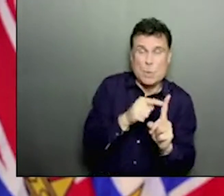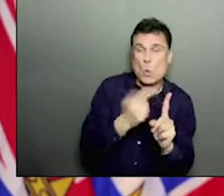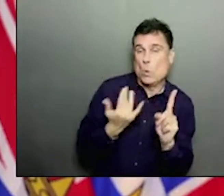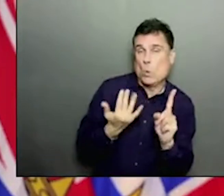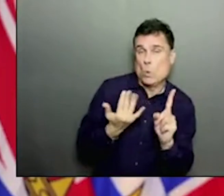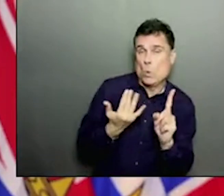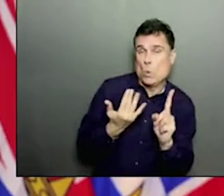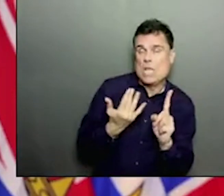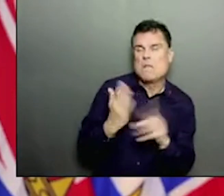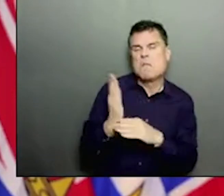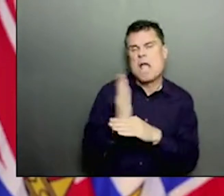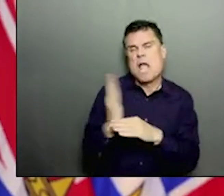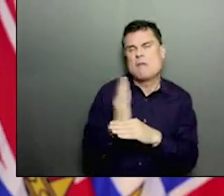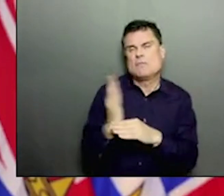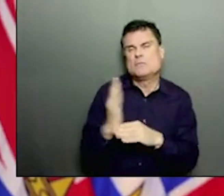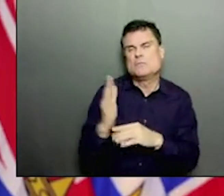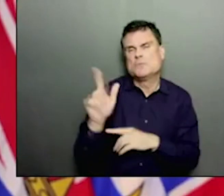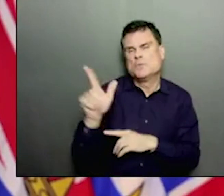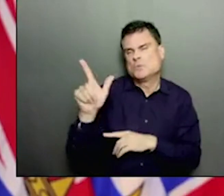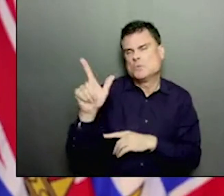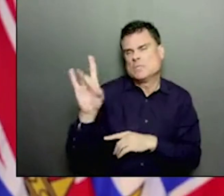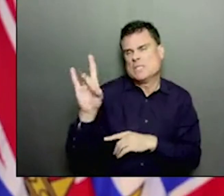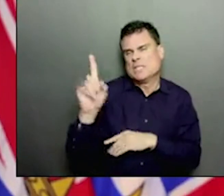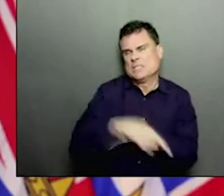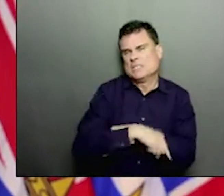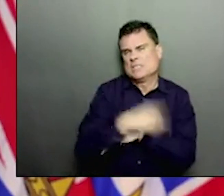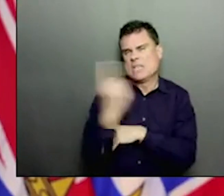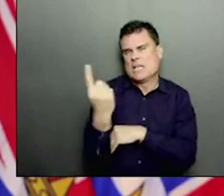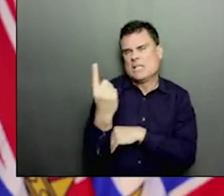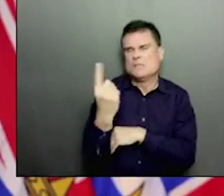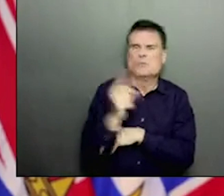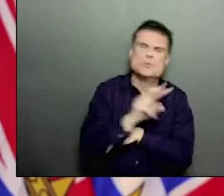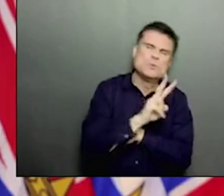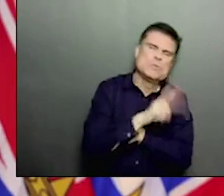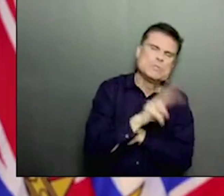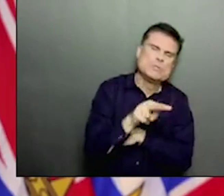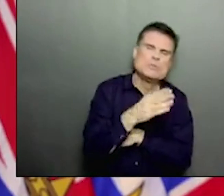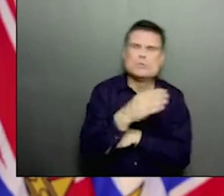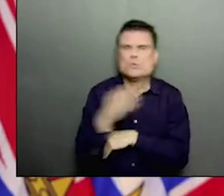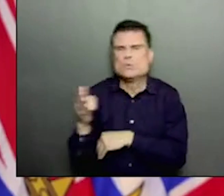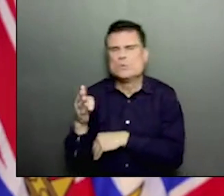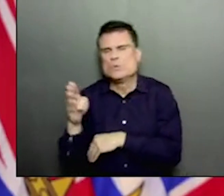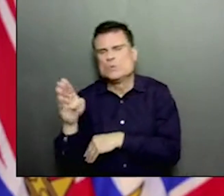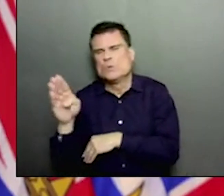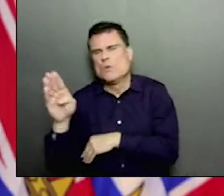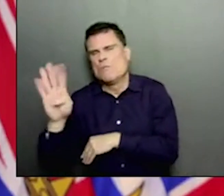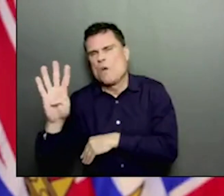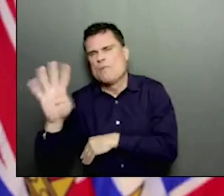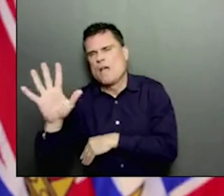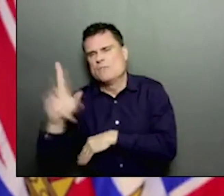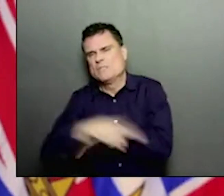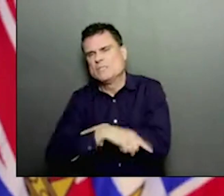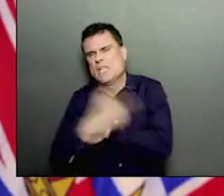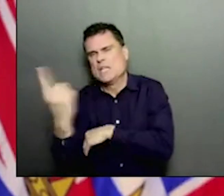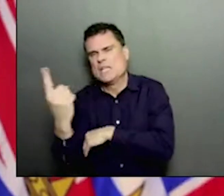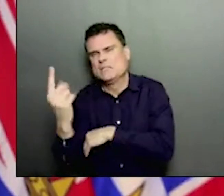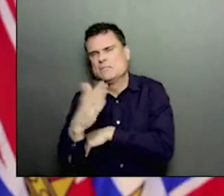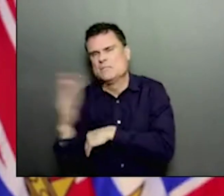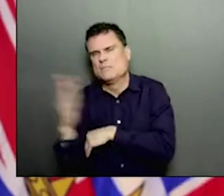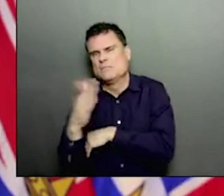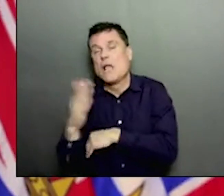to 45 days. So somewhere in there. And we followed people and they followed everybody who got sick.